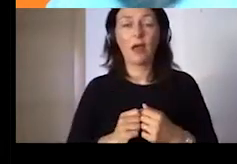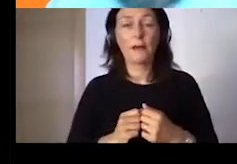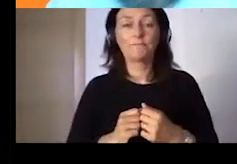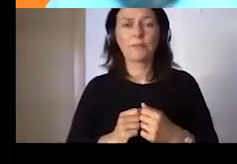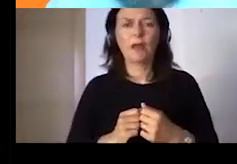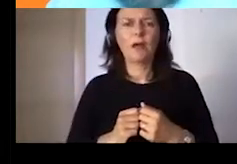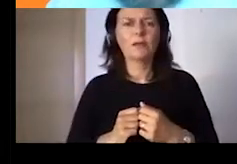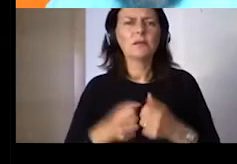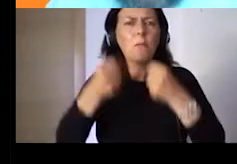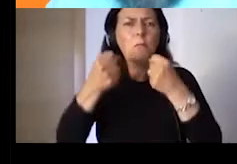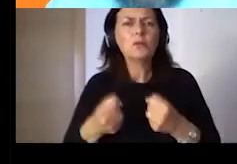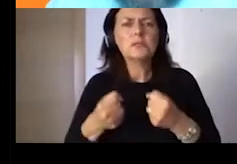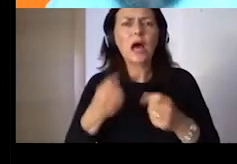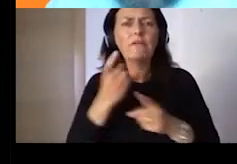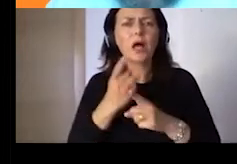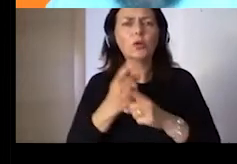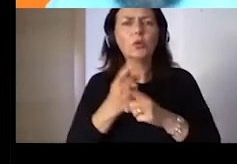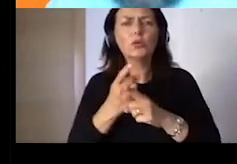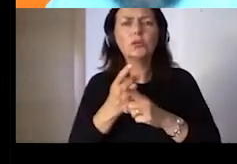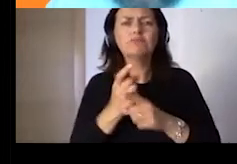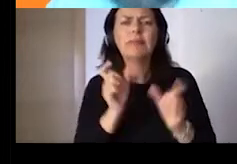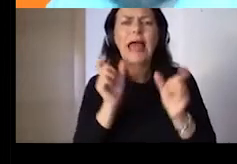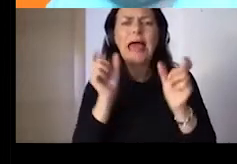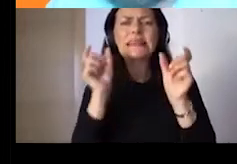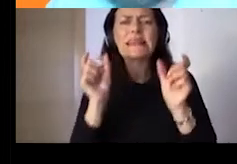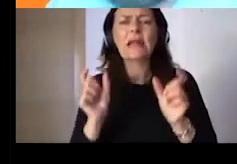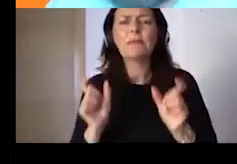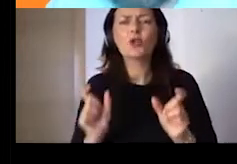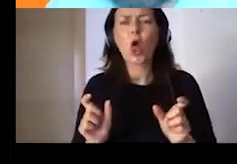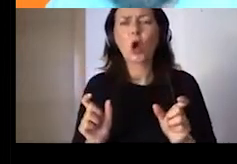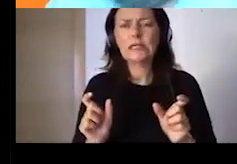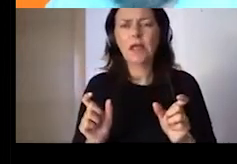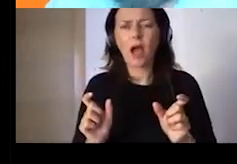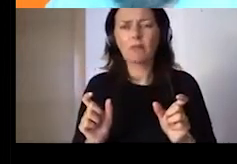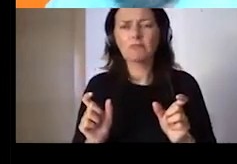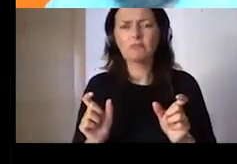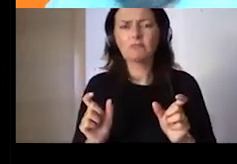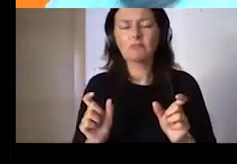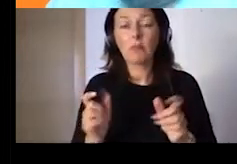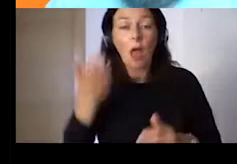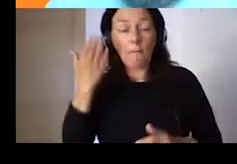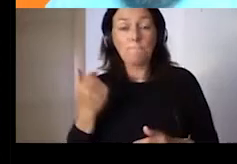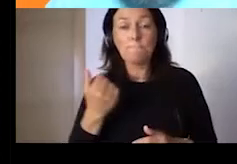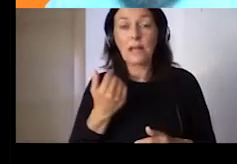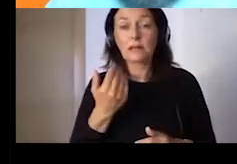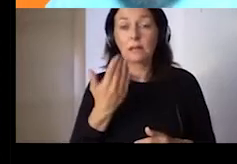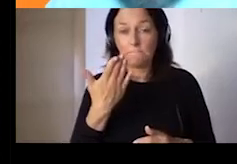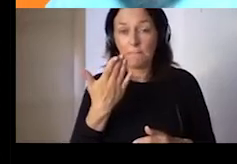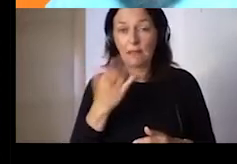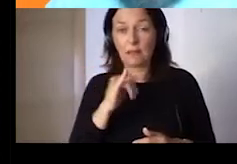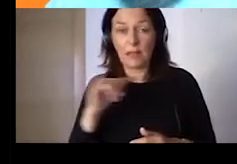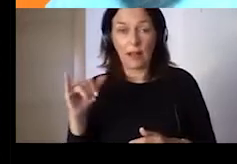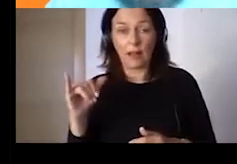two, three, five years ago with basic digital skills is not longer dated.